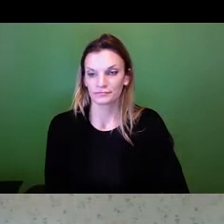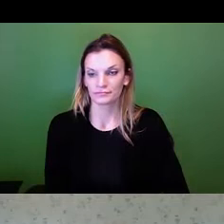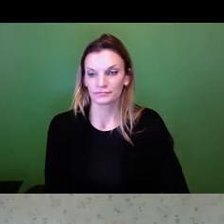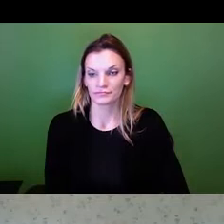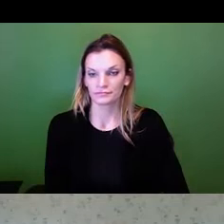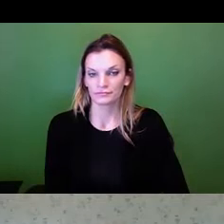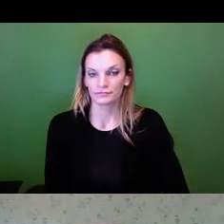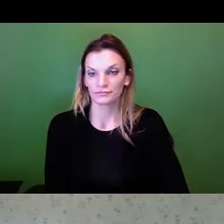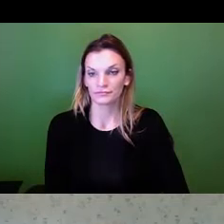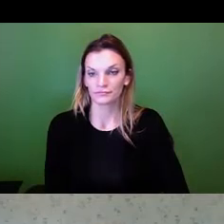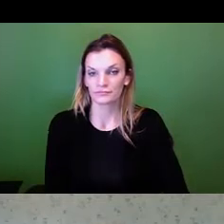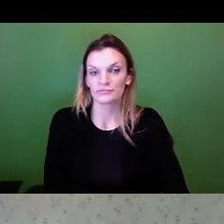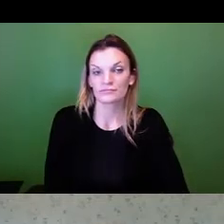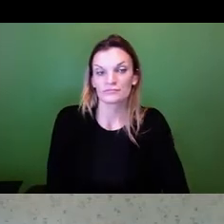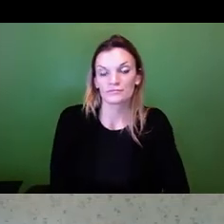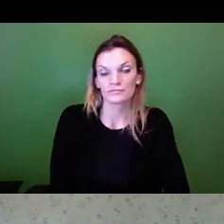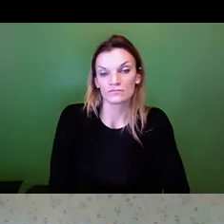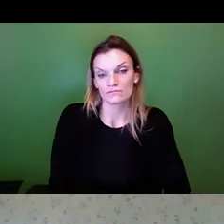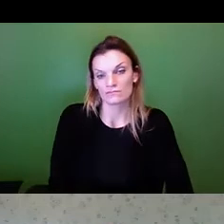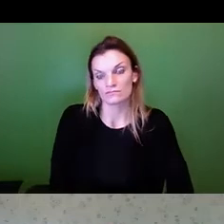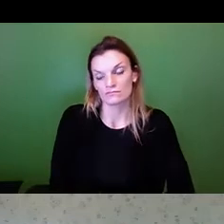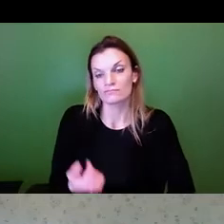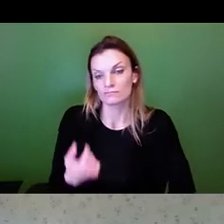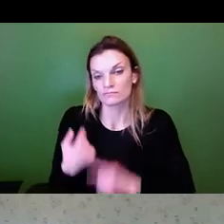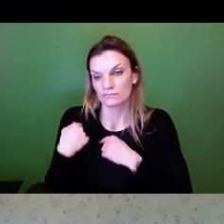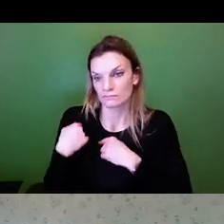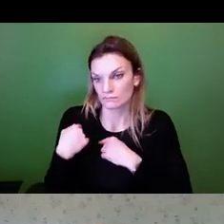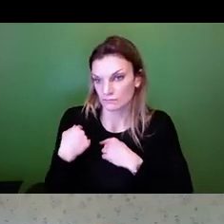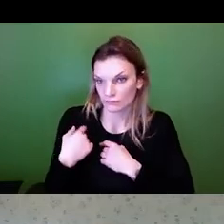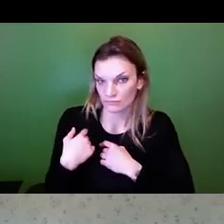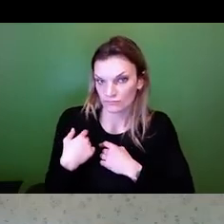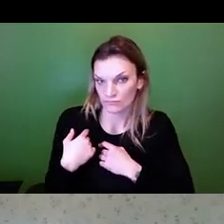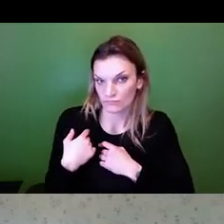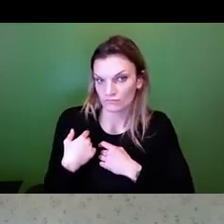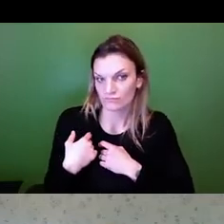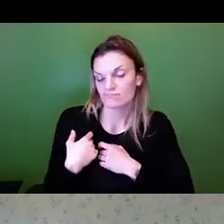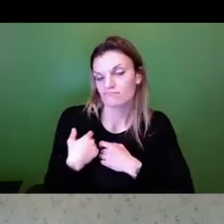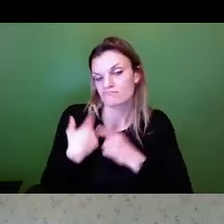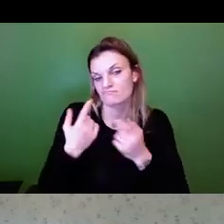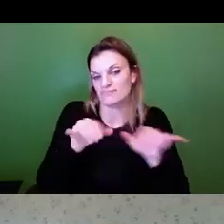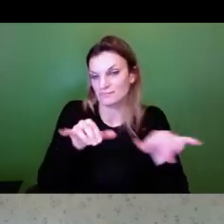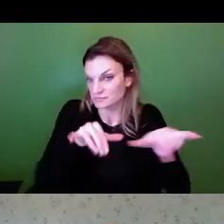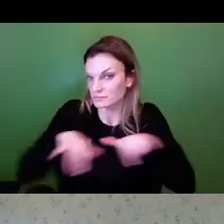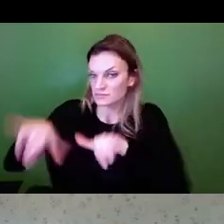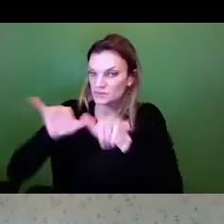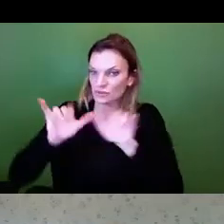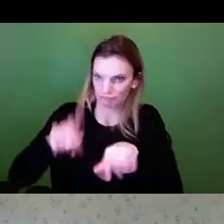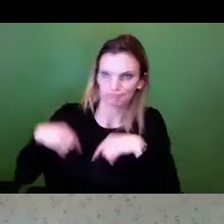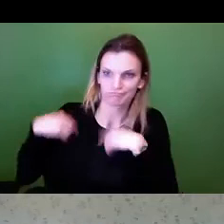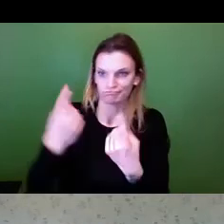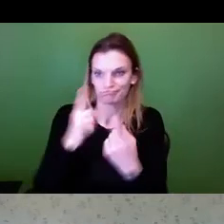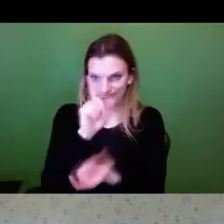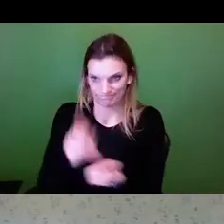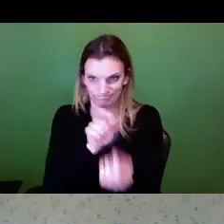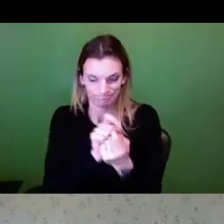We also work with standards, and a lot of our standards in the past were very specific.